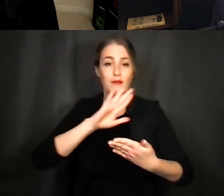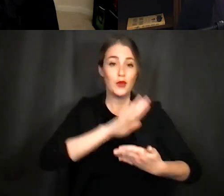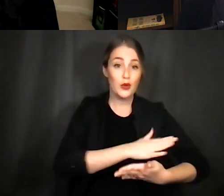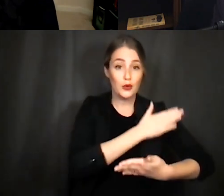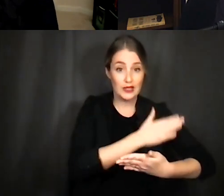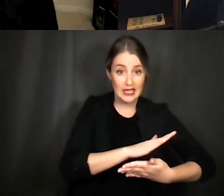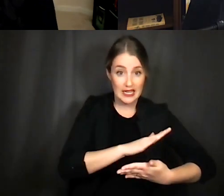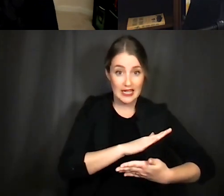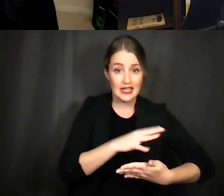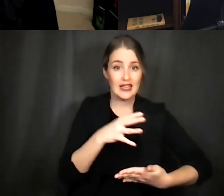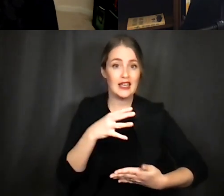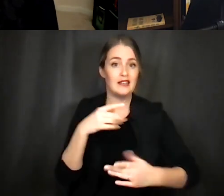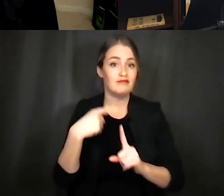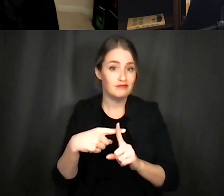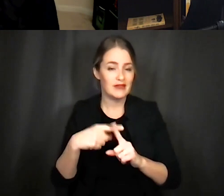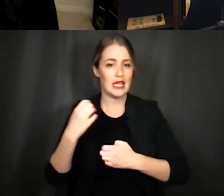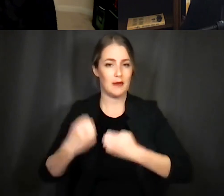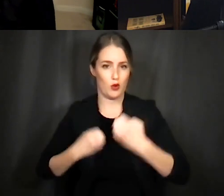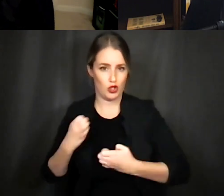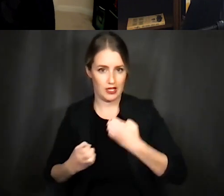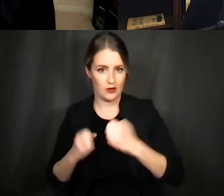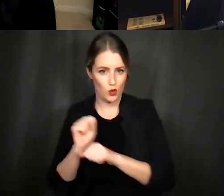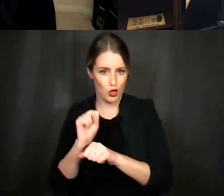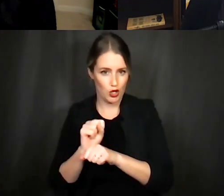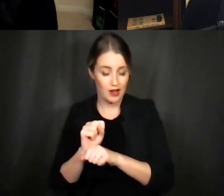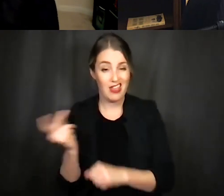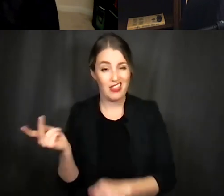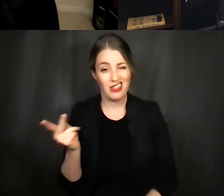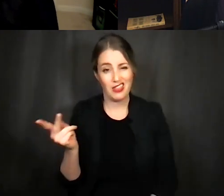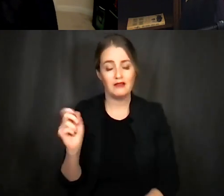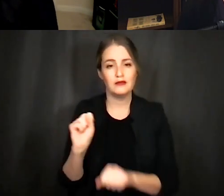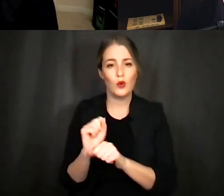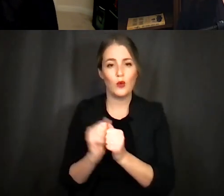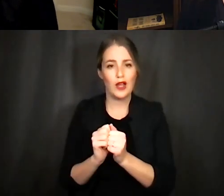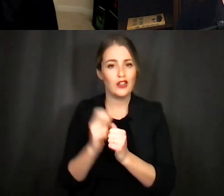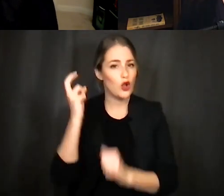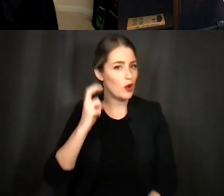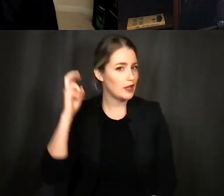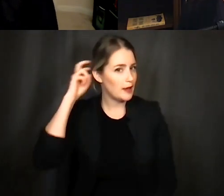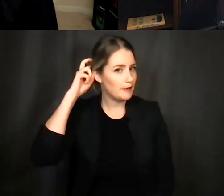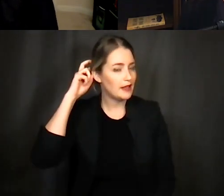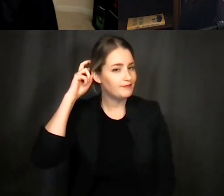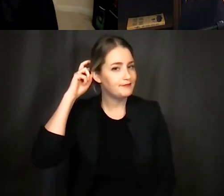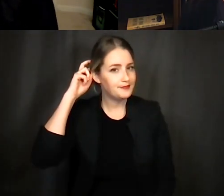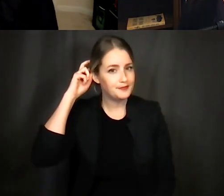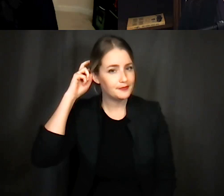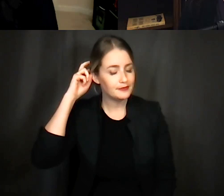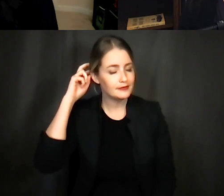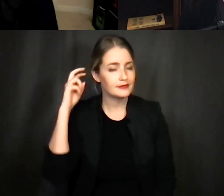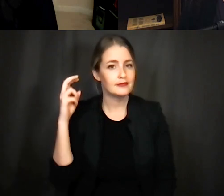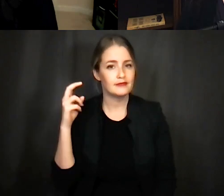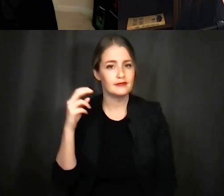uh emotion work and they also work with uh cochlear implant um um